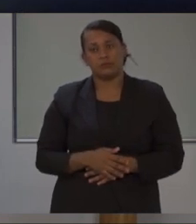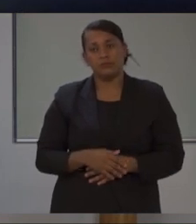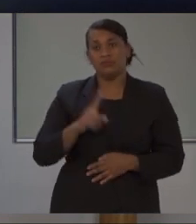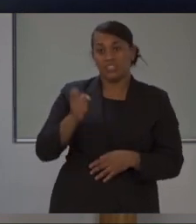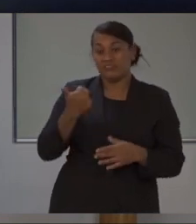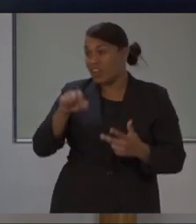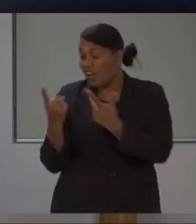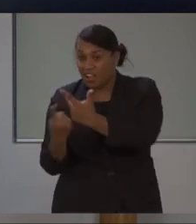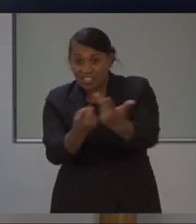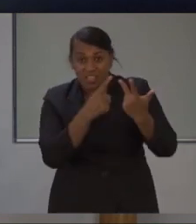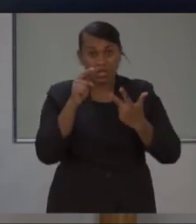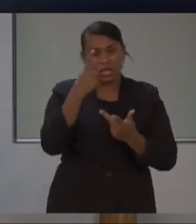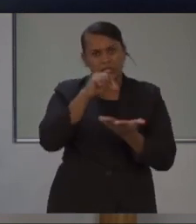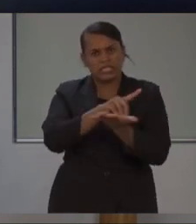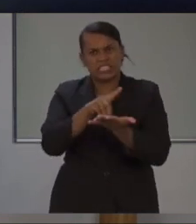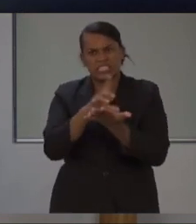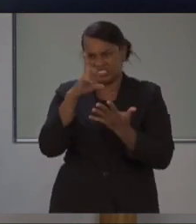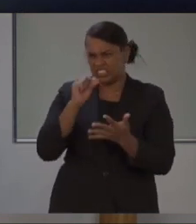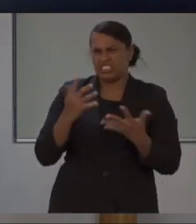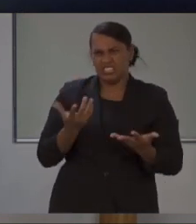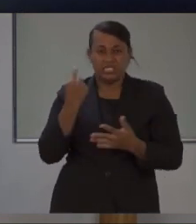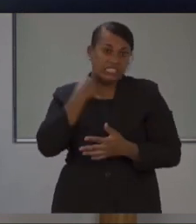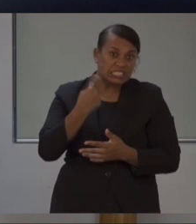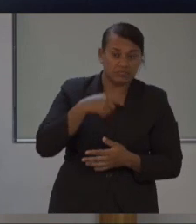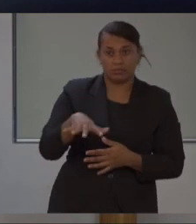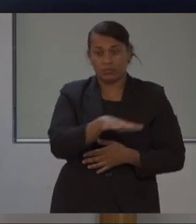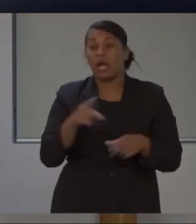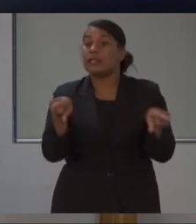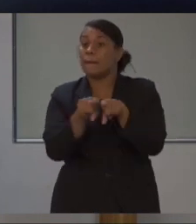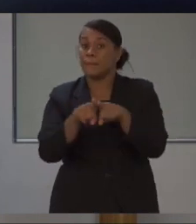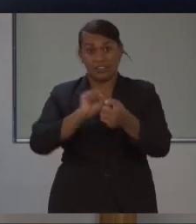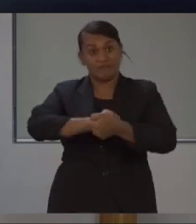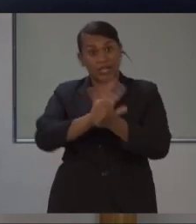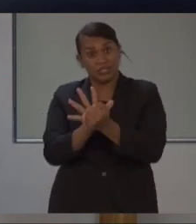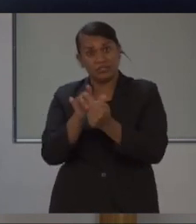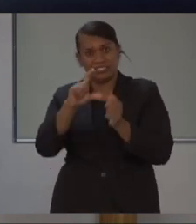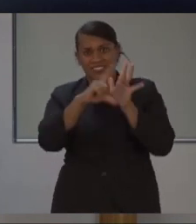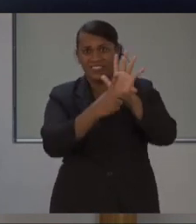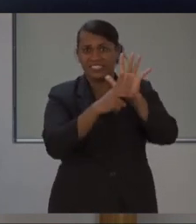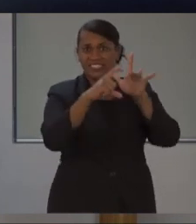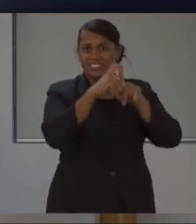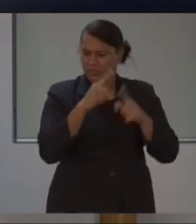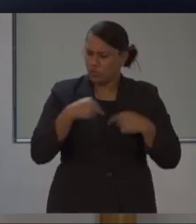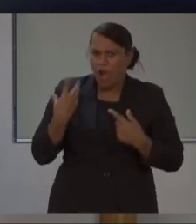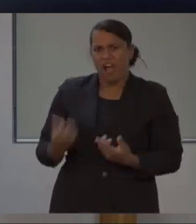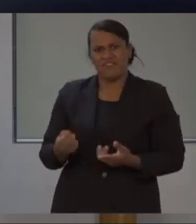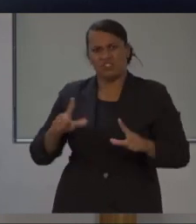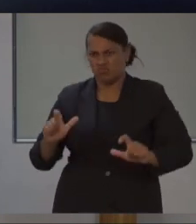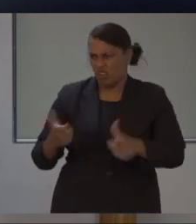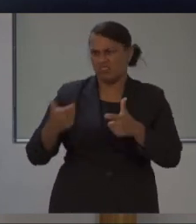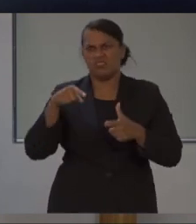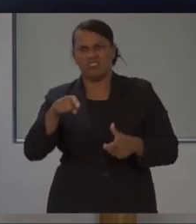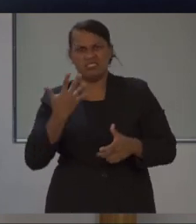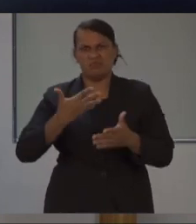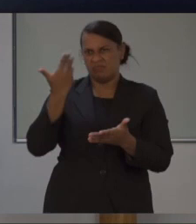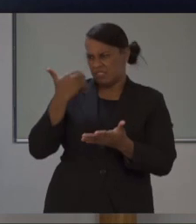ailments as they can also kill. But unlike COVID-19, we have dealt with these challenges before, and experience